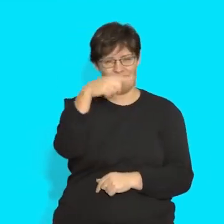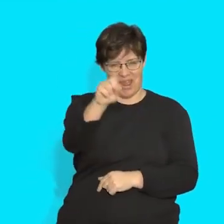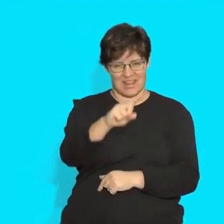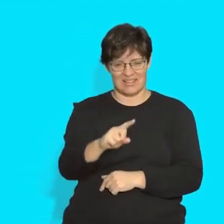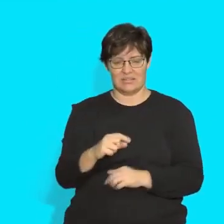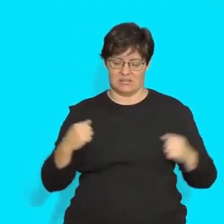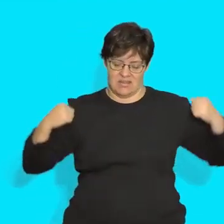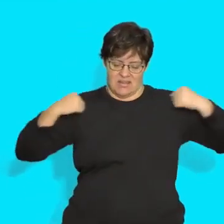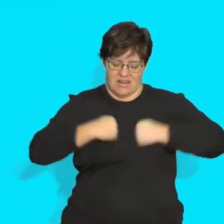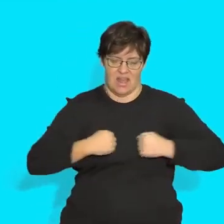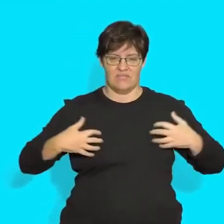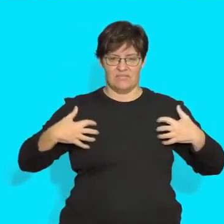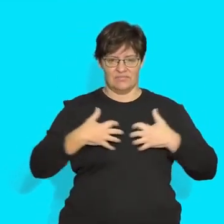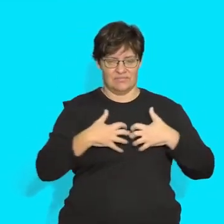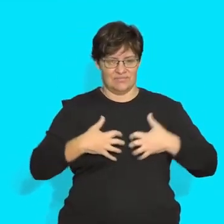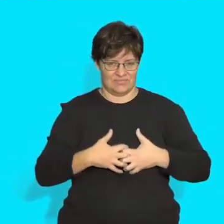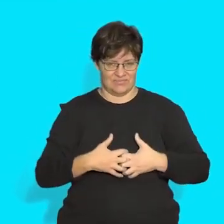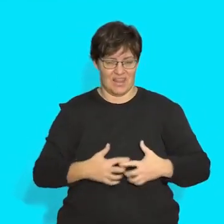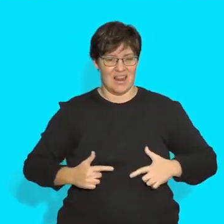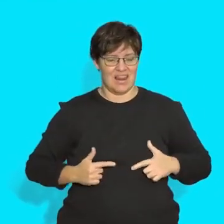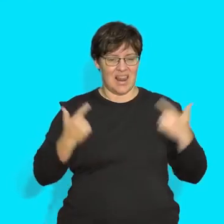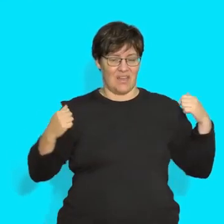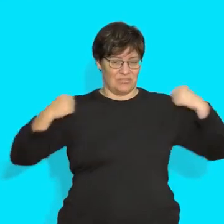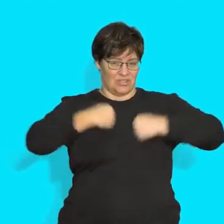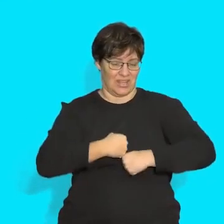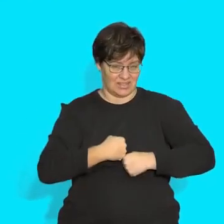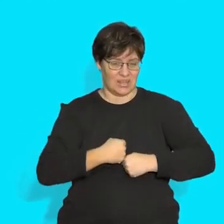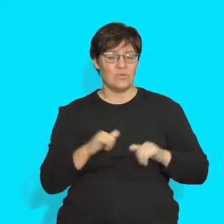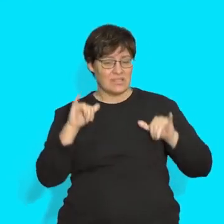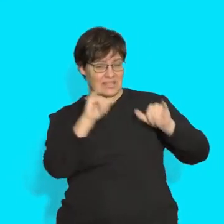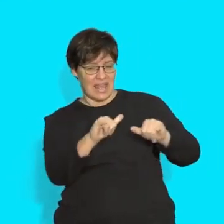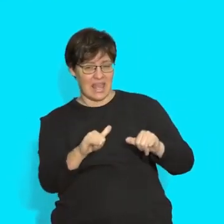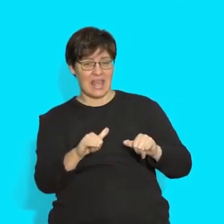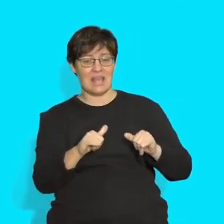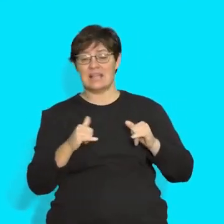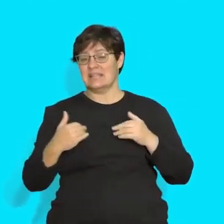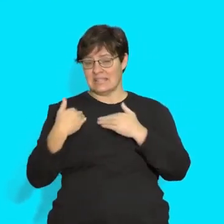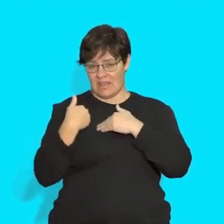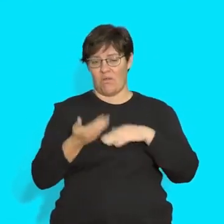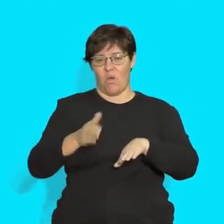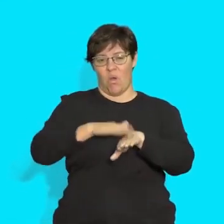right. Say, we wear a life jacket to stay safe on a boat.